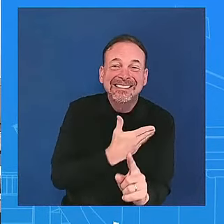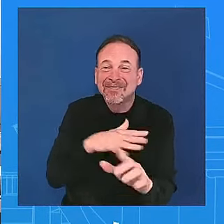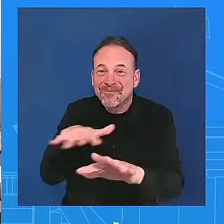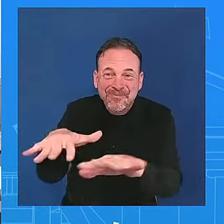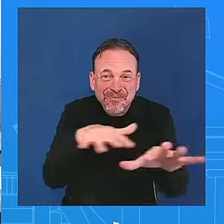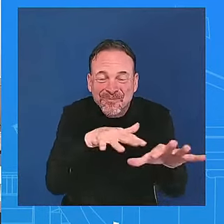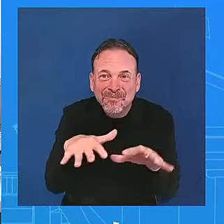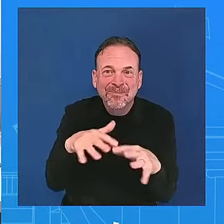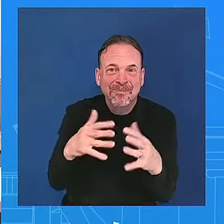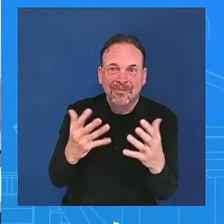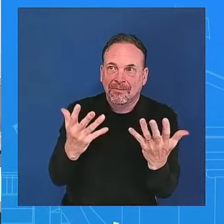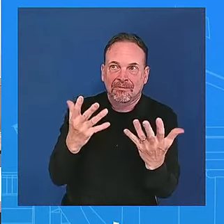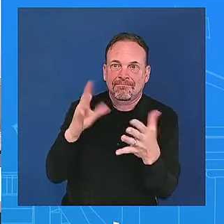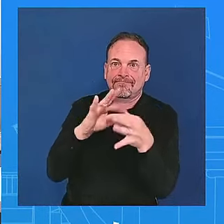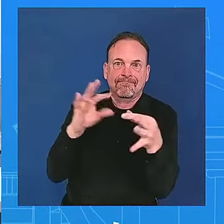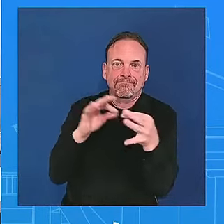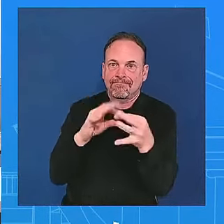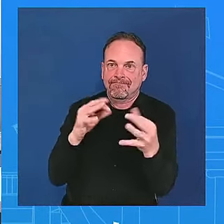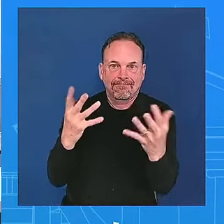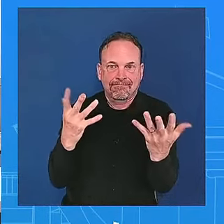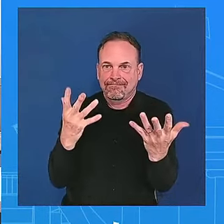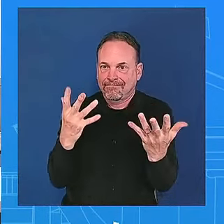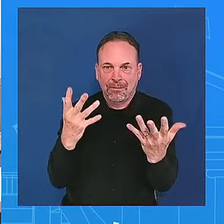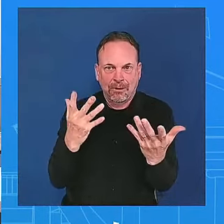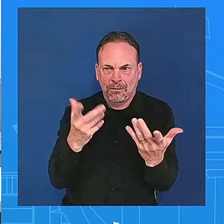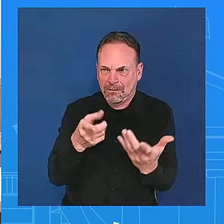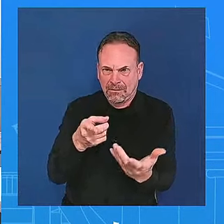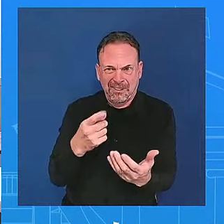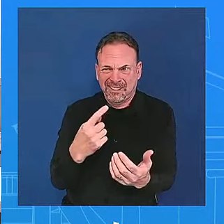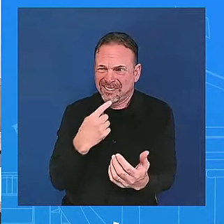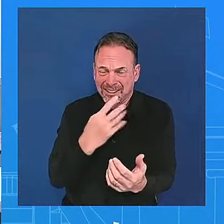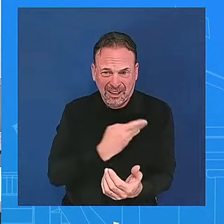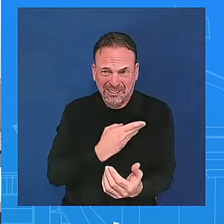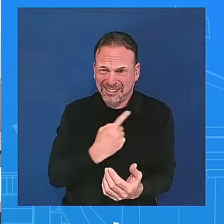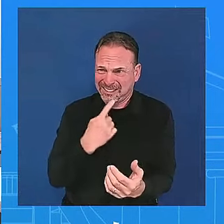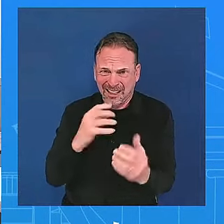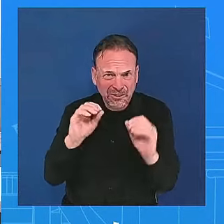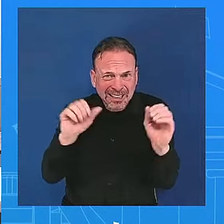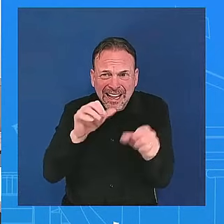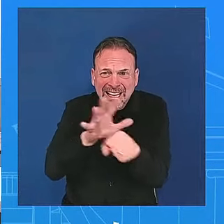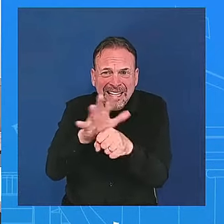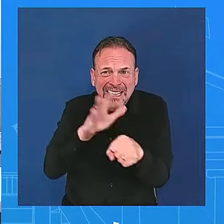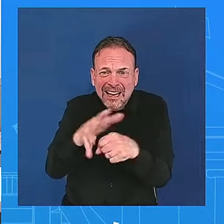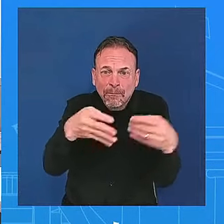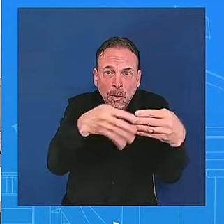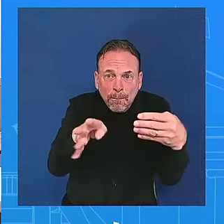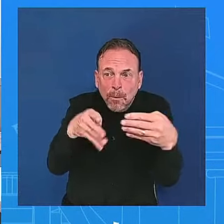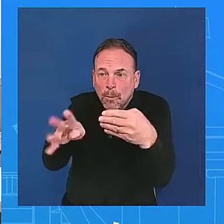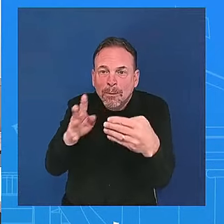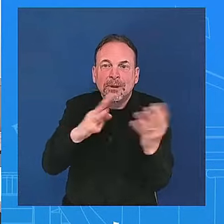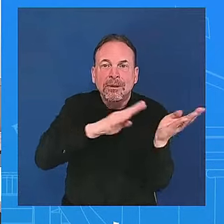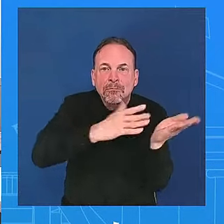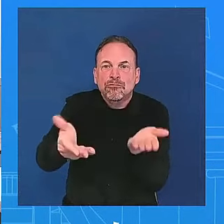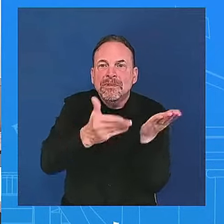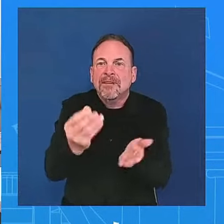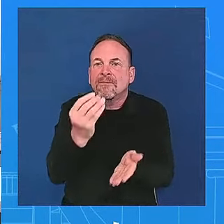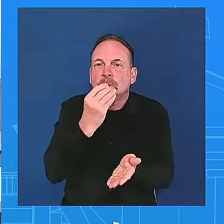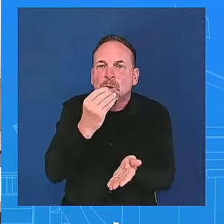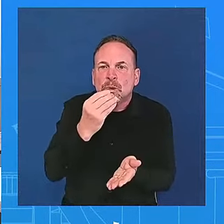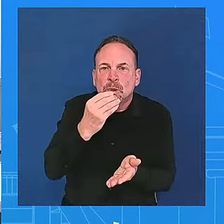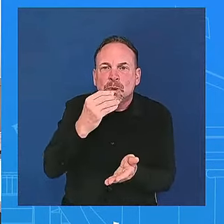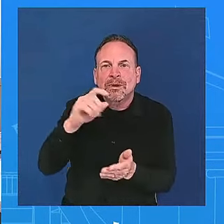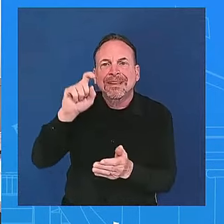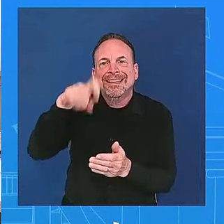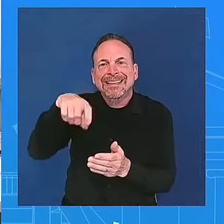we need road access we need the rougher crossing to reopen again we need kareem shalom to work better we need law and order did the president bring that up